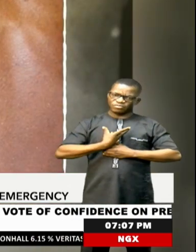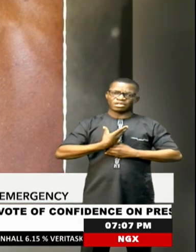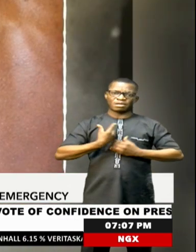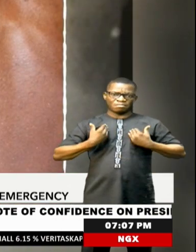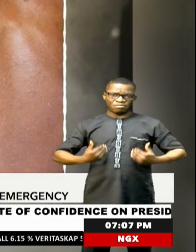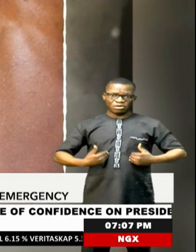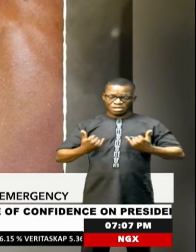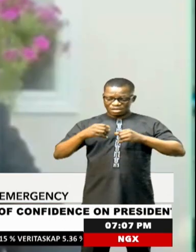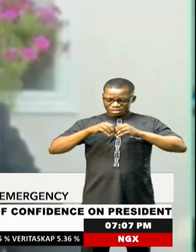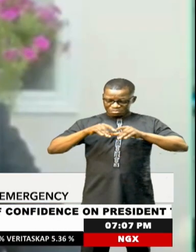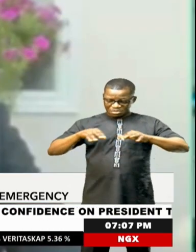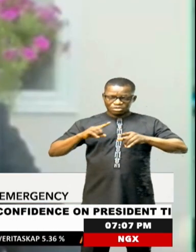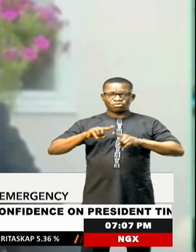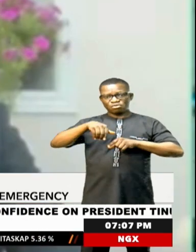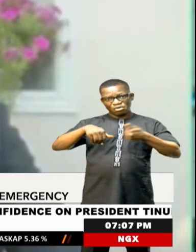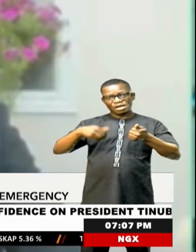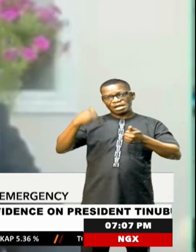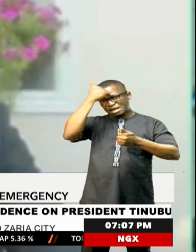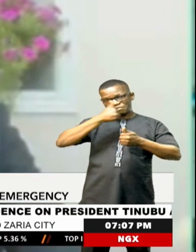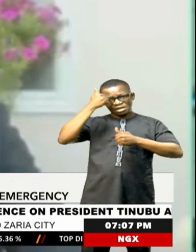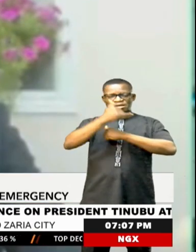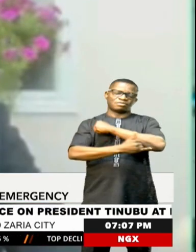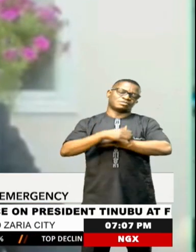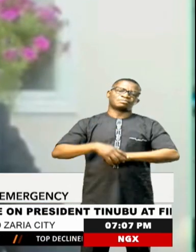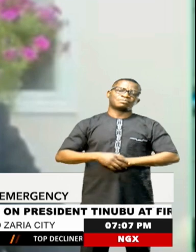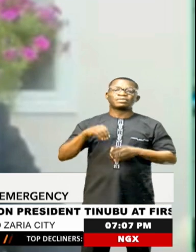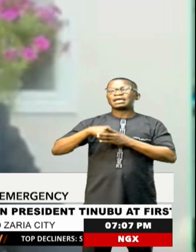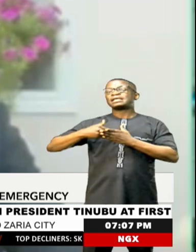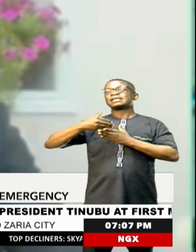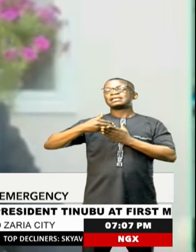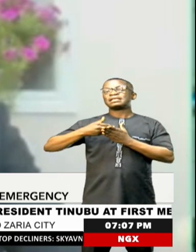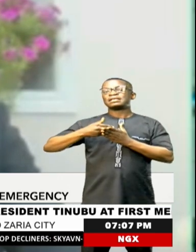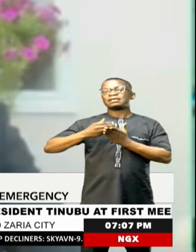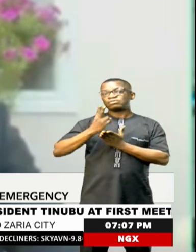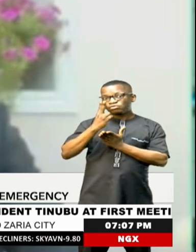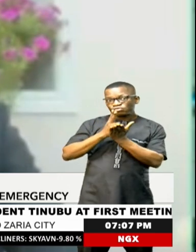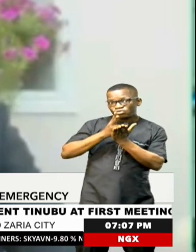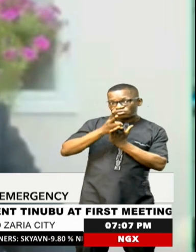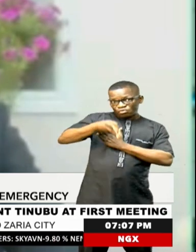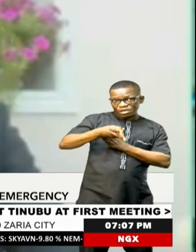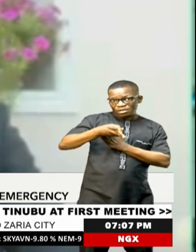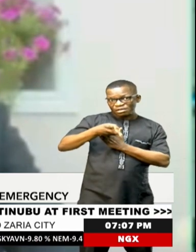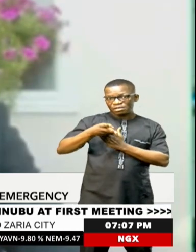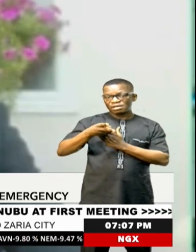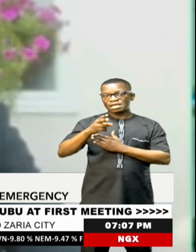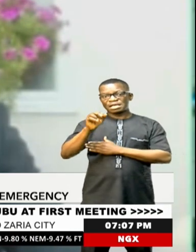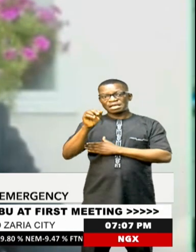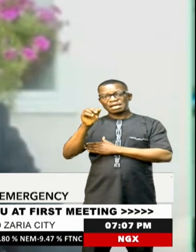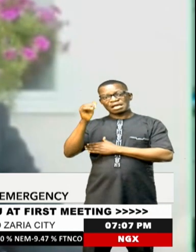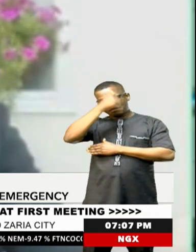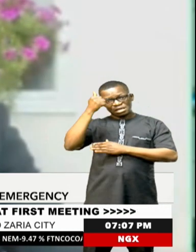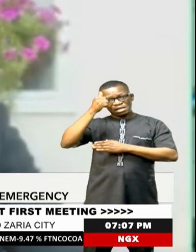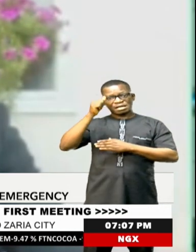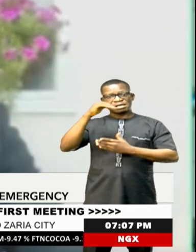other African countries. In the next two weeks, Africa's CDC, working together with all partners